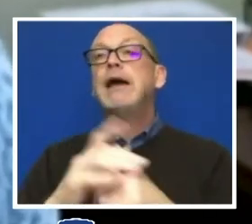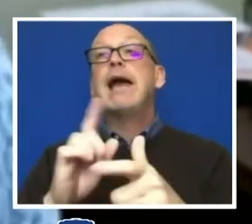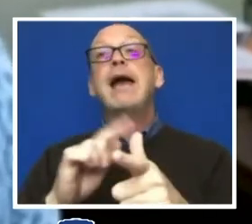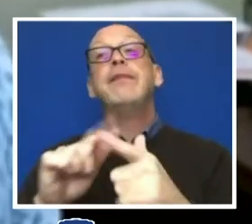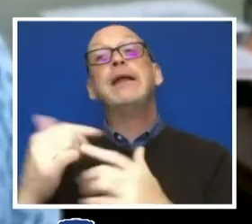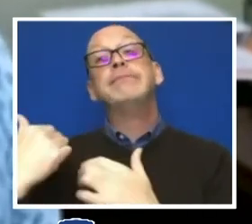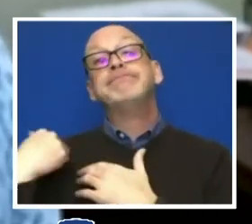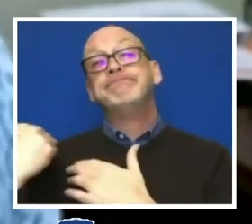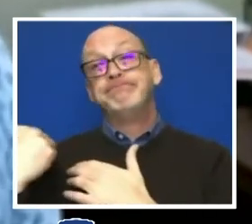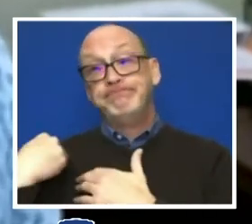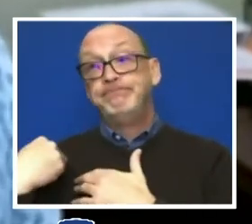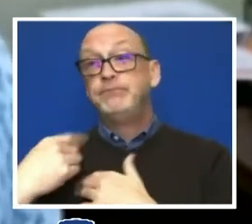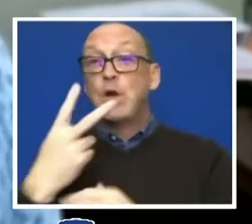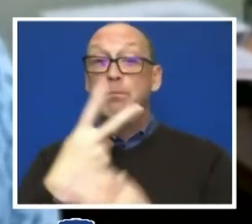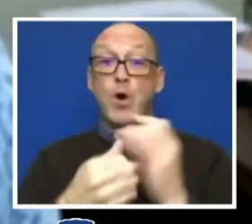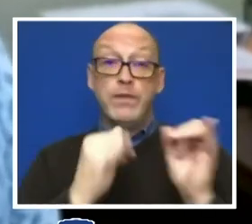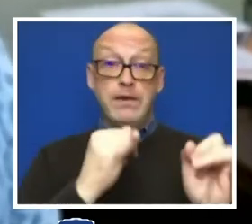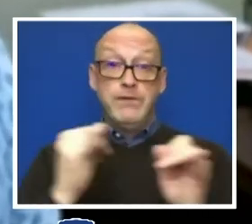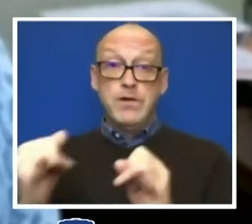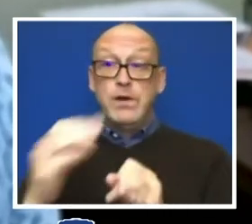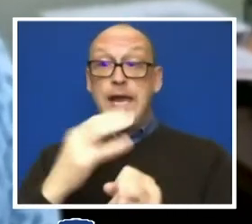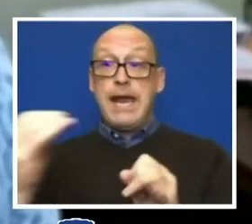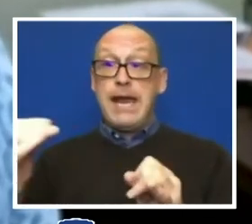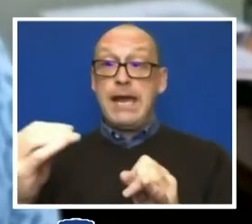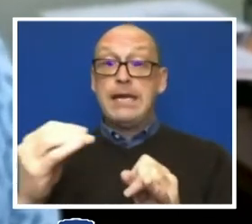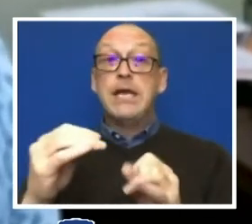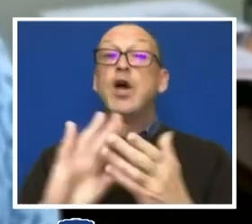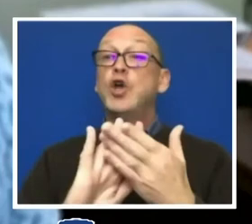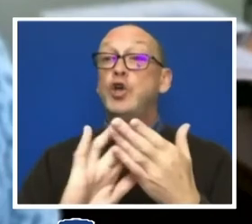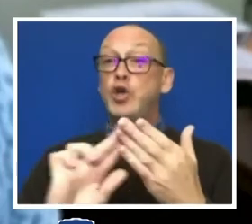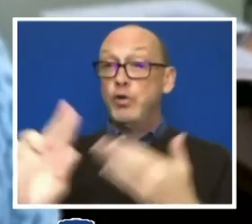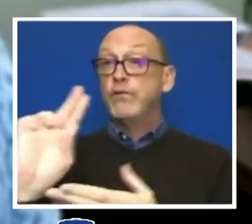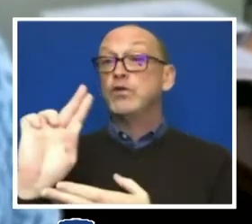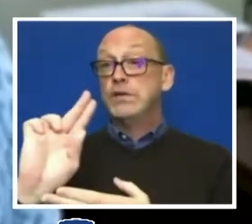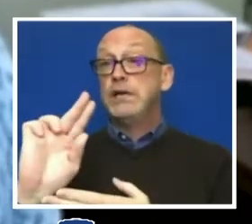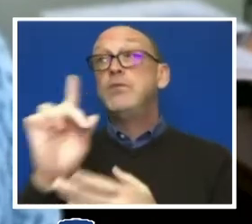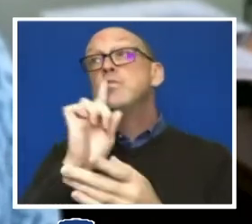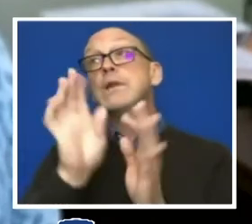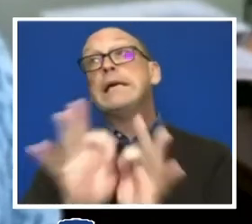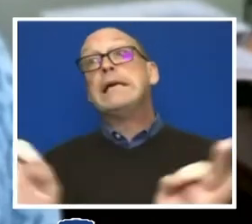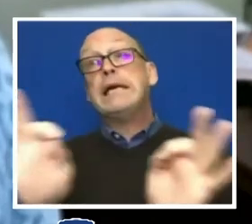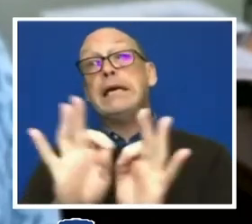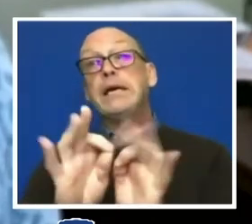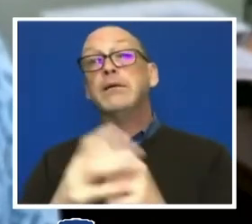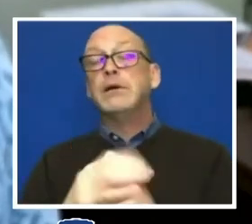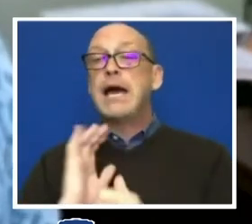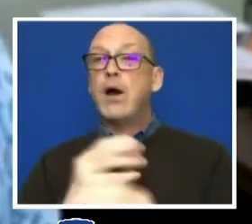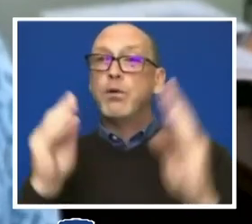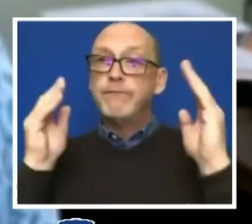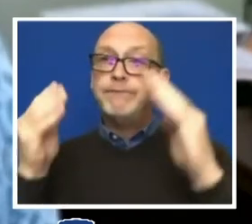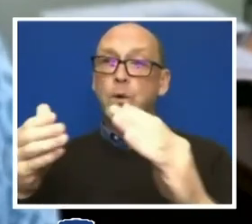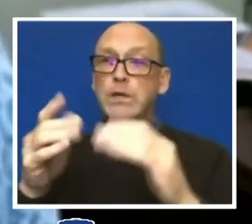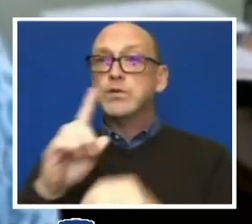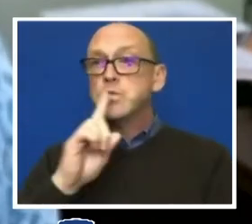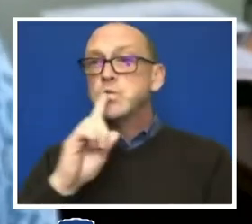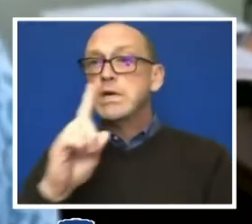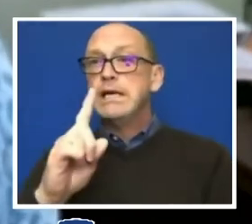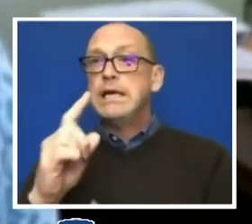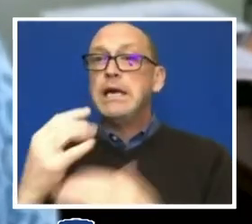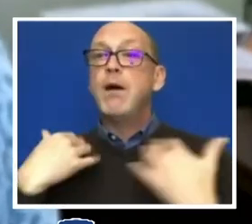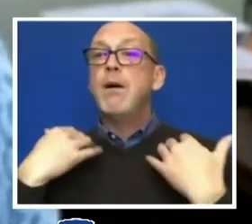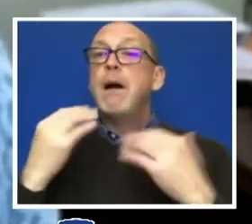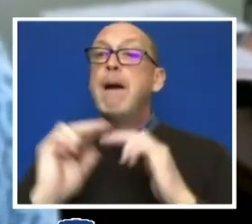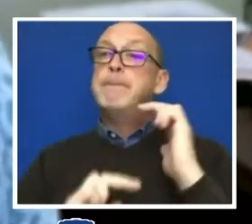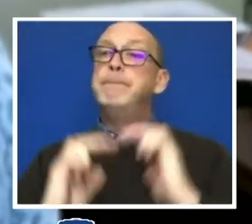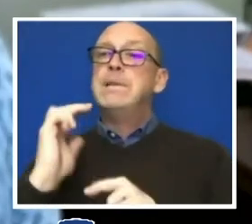both individually and institutionally will be key. Our focus is to build healthy and safe